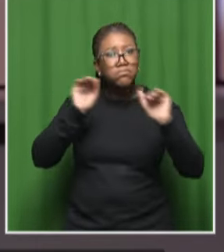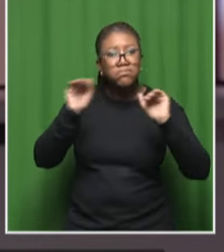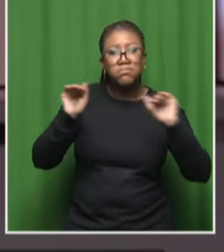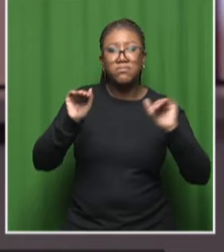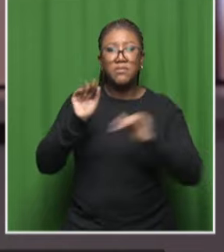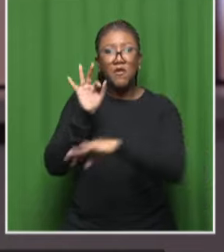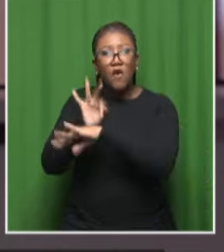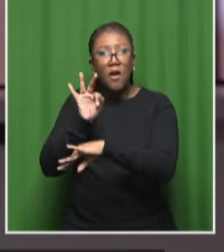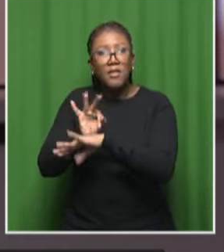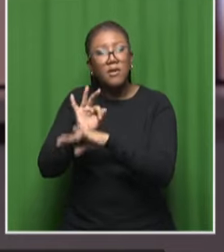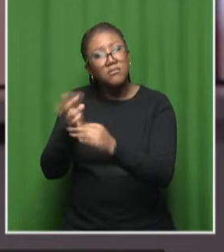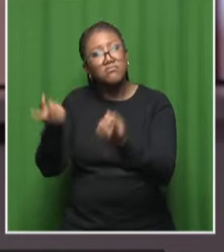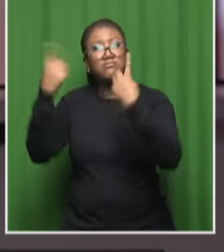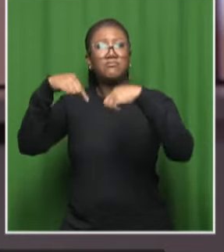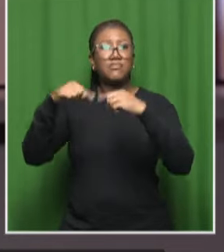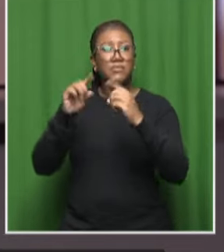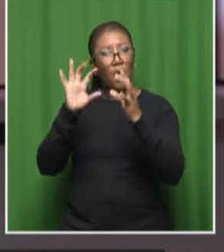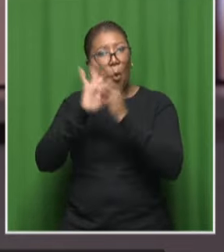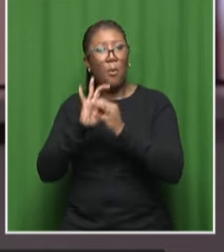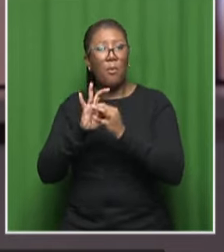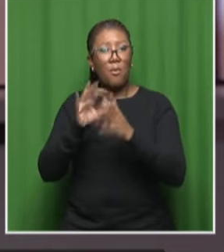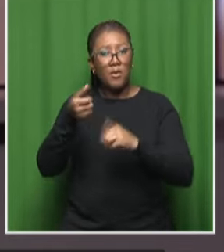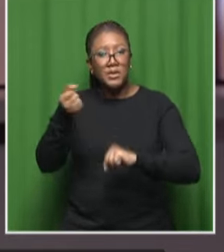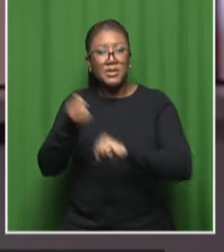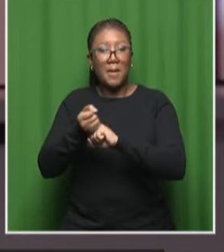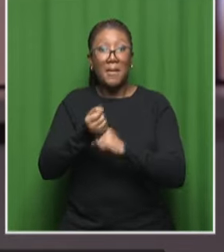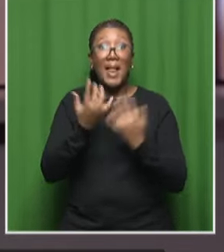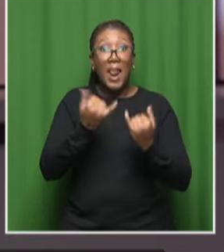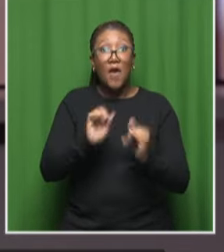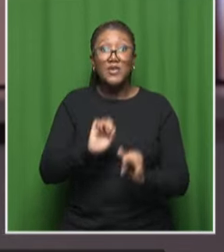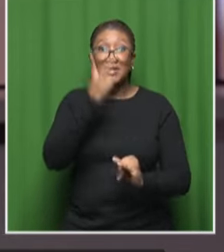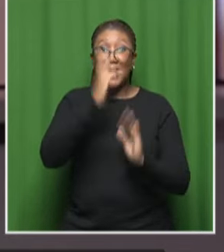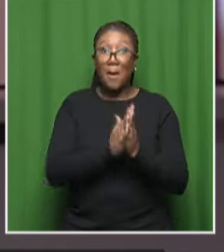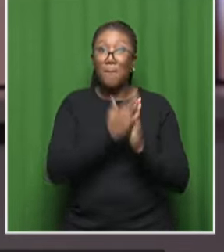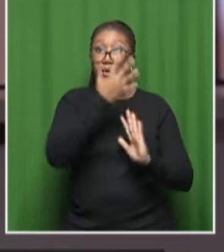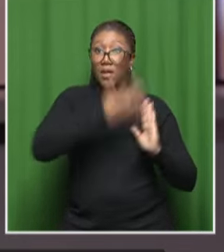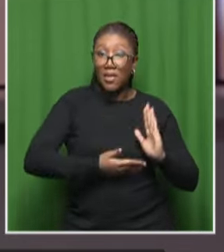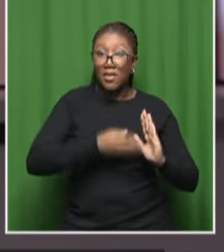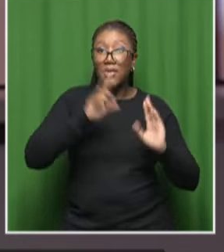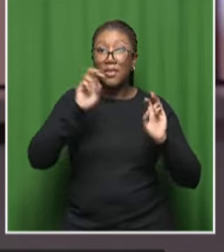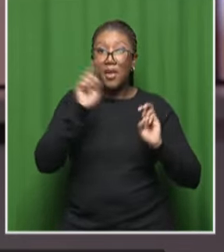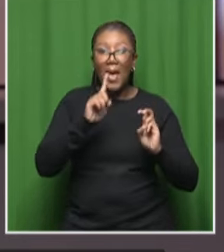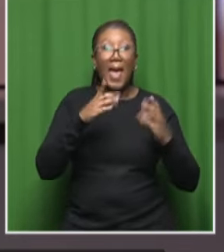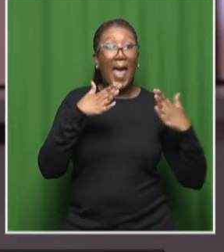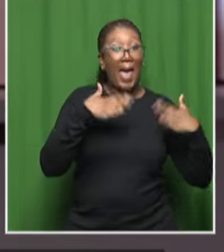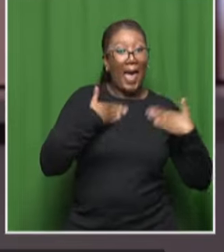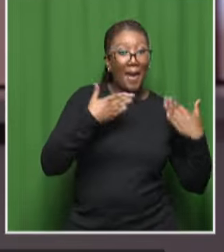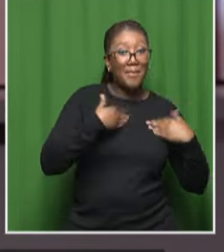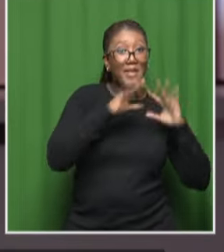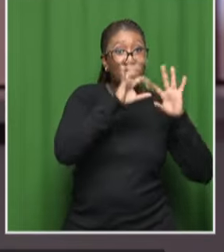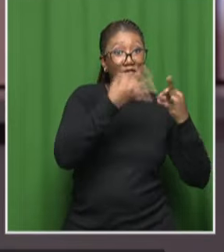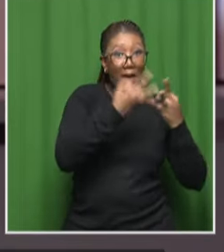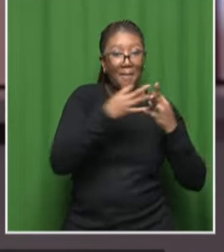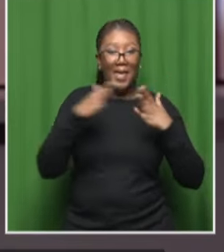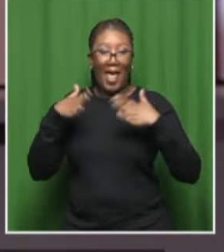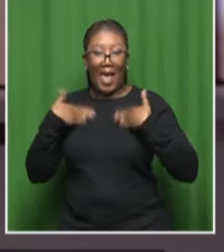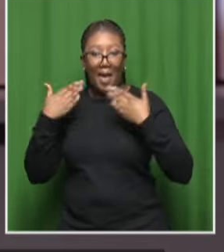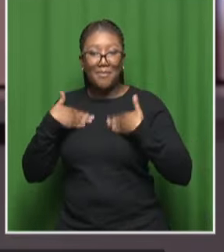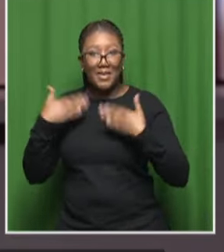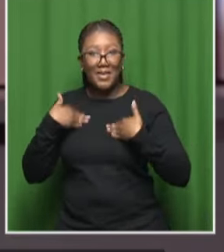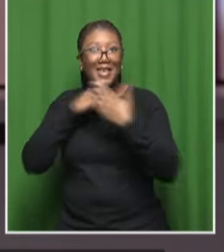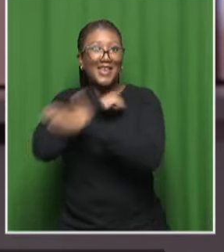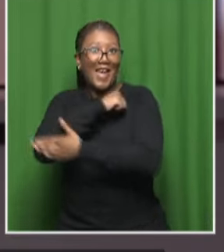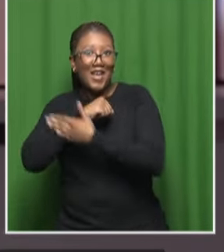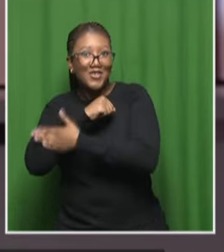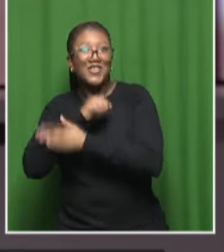we called father's home my second book is entitled happy family happy nation as the nation as the family is so the nation would be